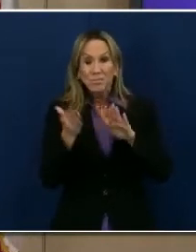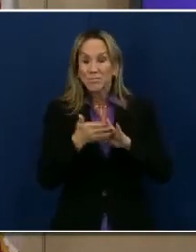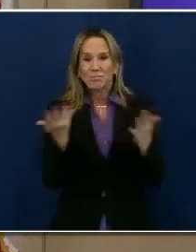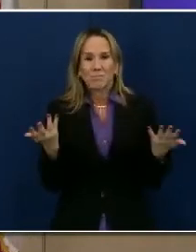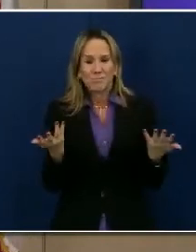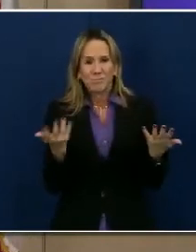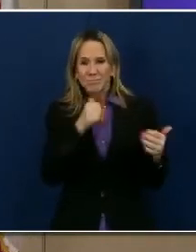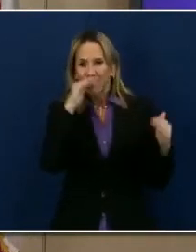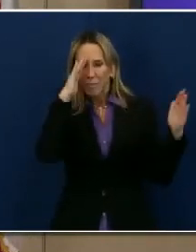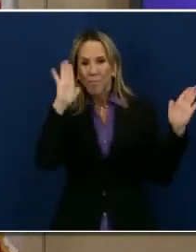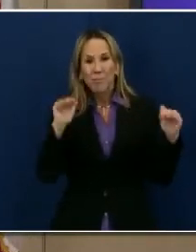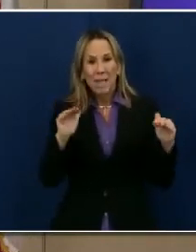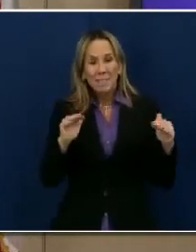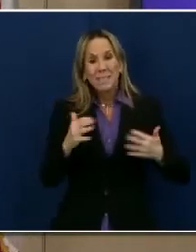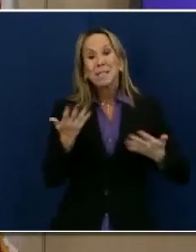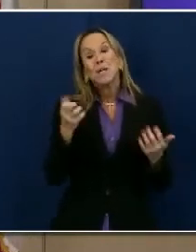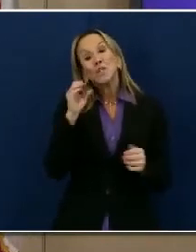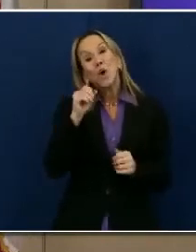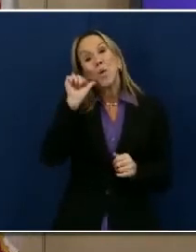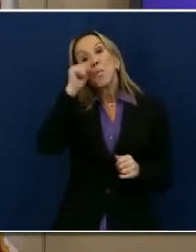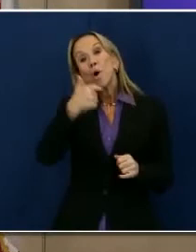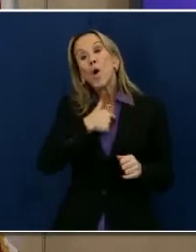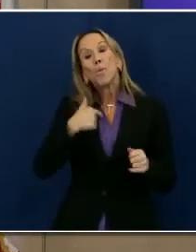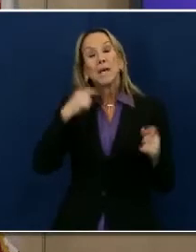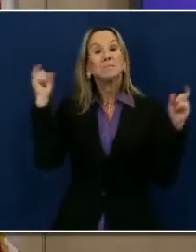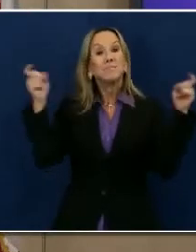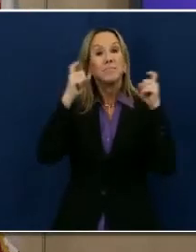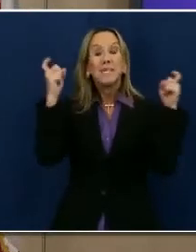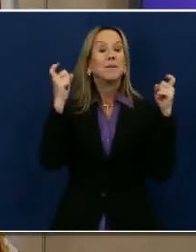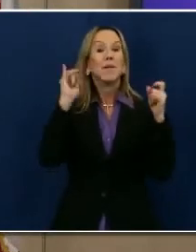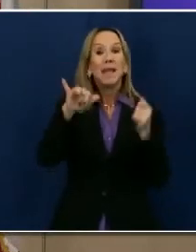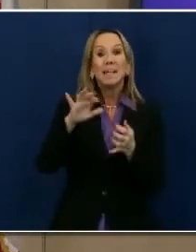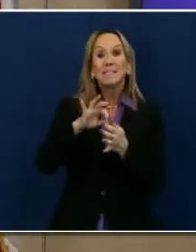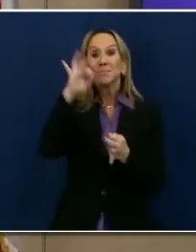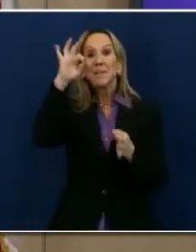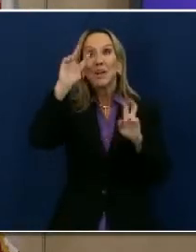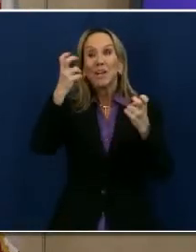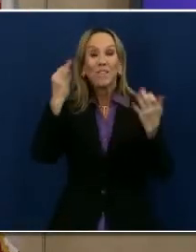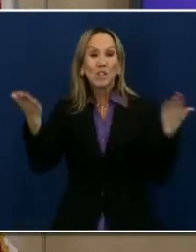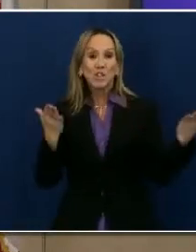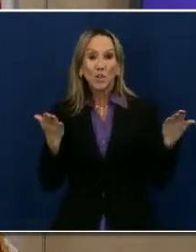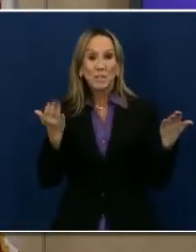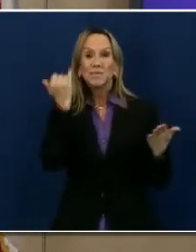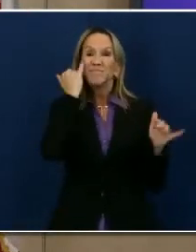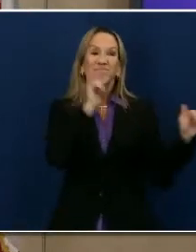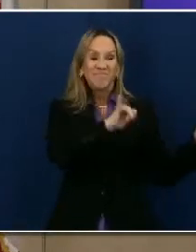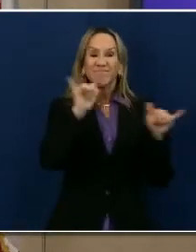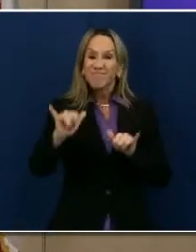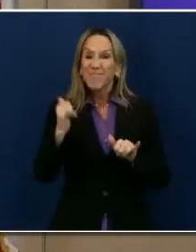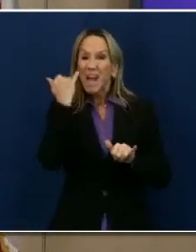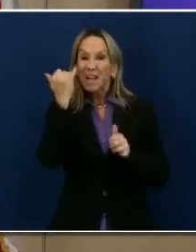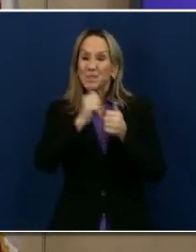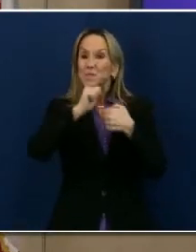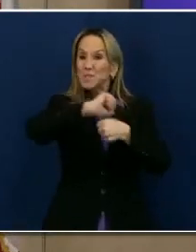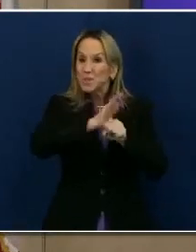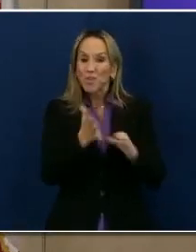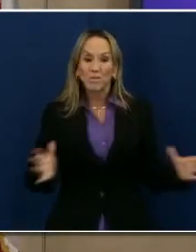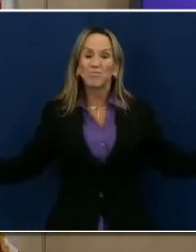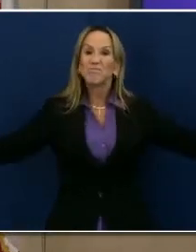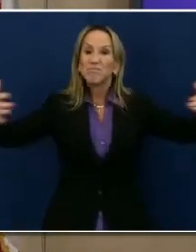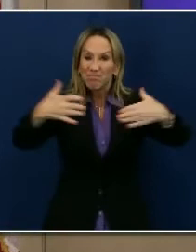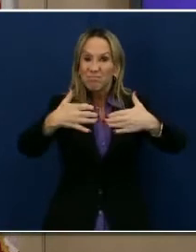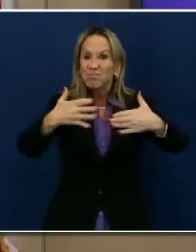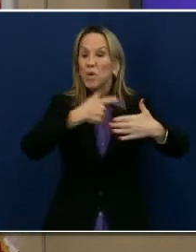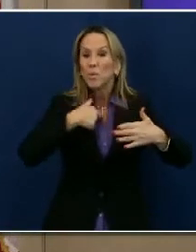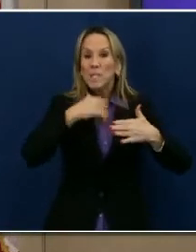And so in that same spirit of service and sacrifice, as we all come together to tighten up and focus everything we're doing to protect lives,